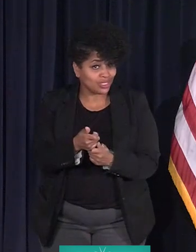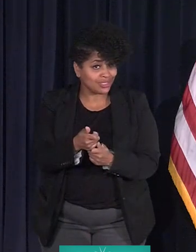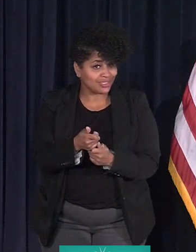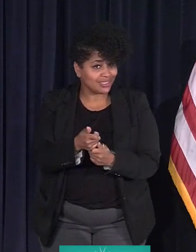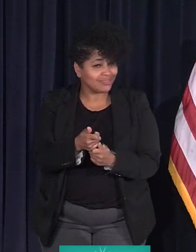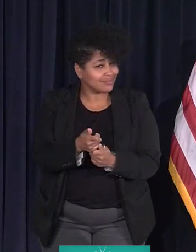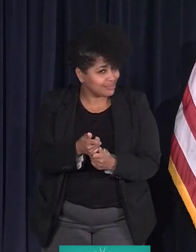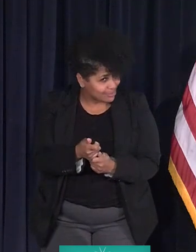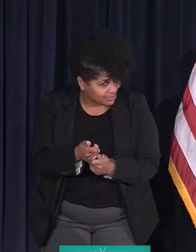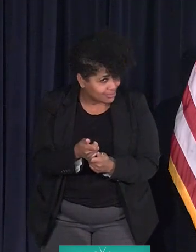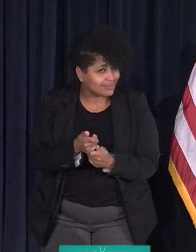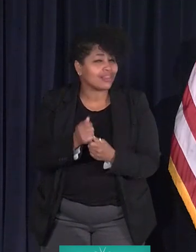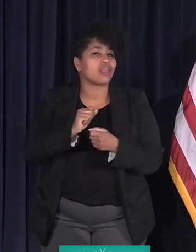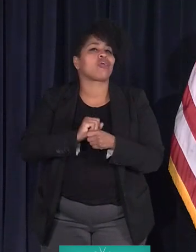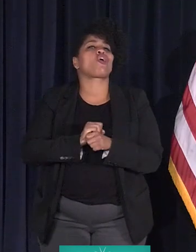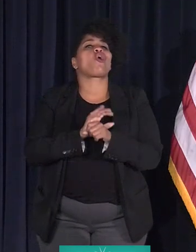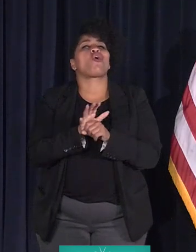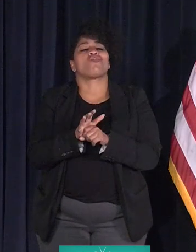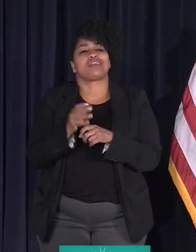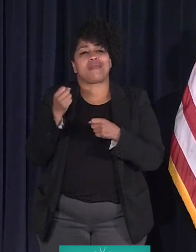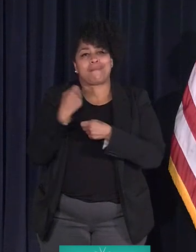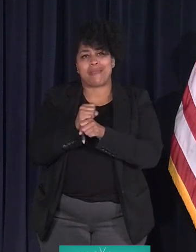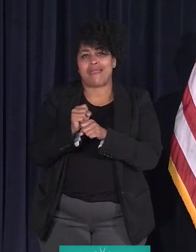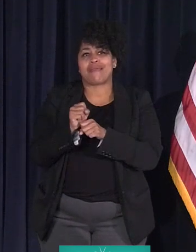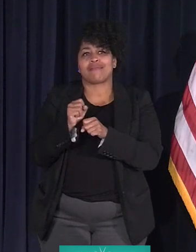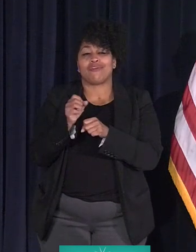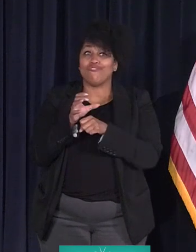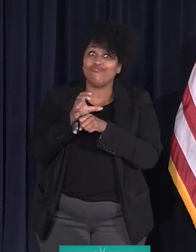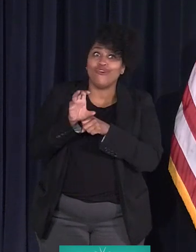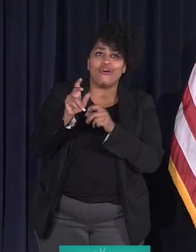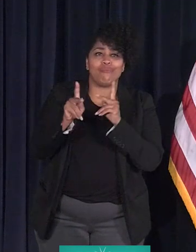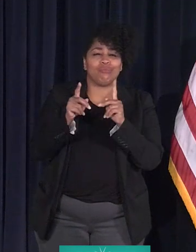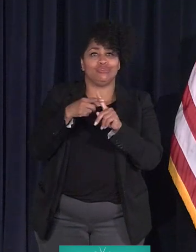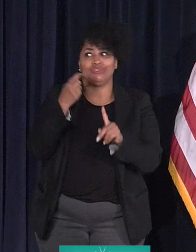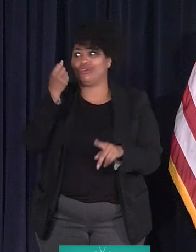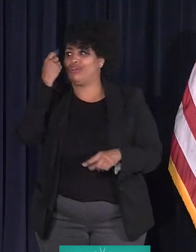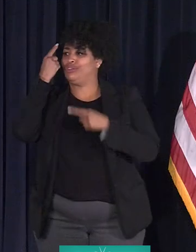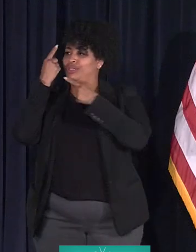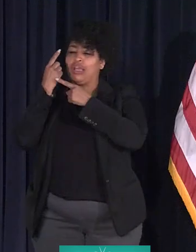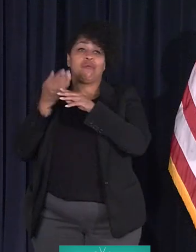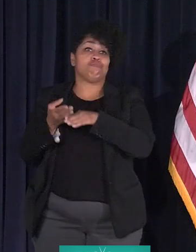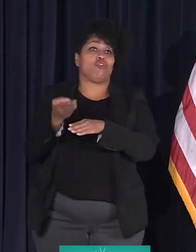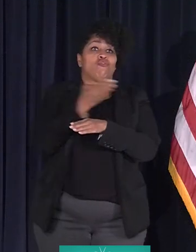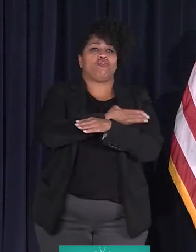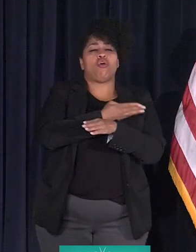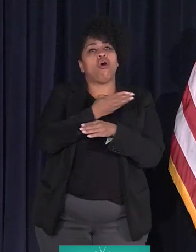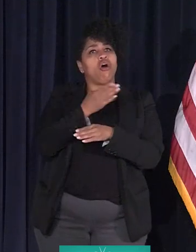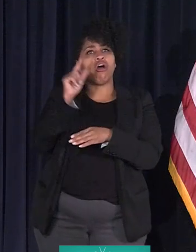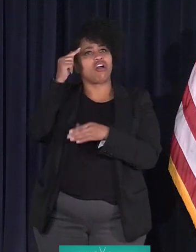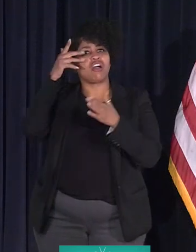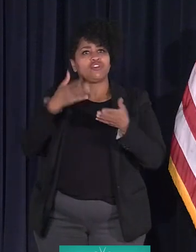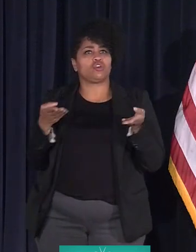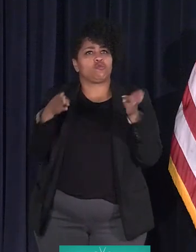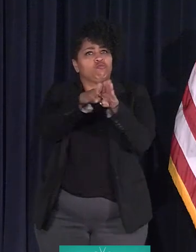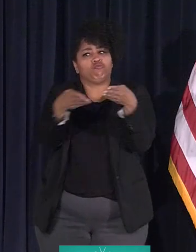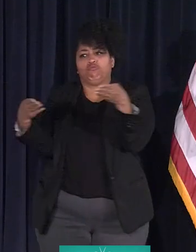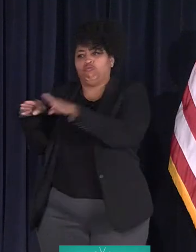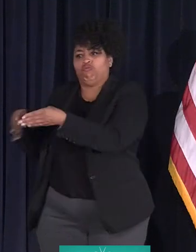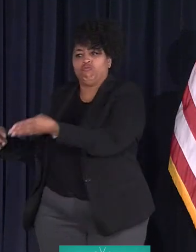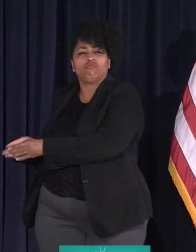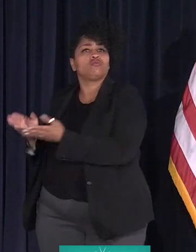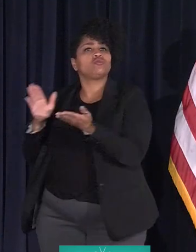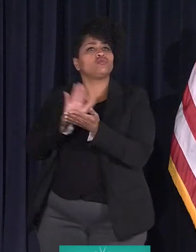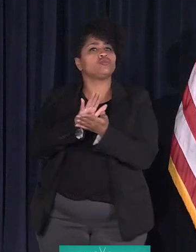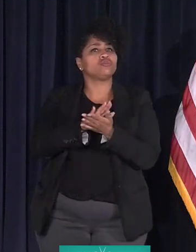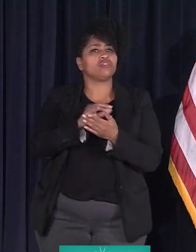made folks understand when, even before the governor shut down the schools, Grosse